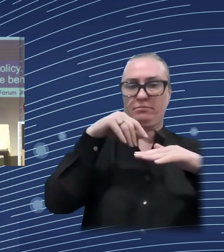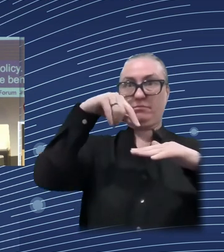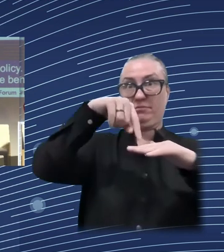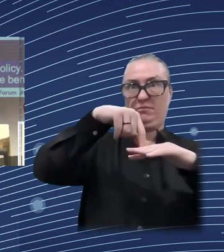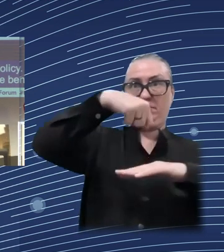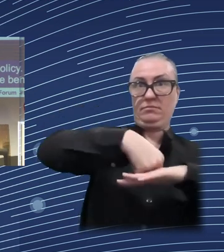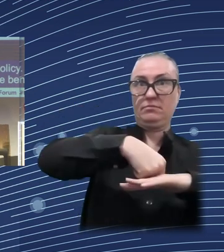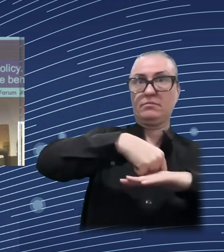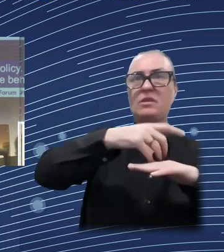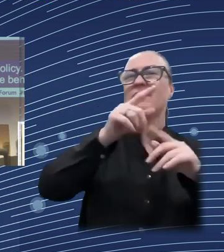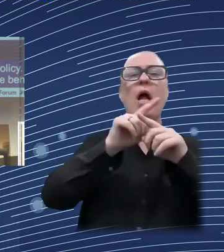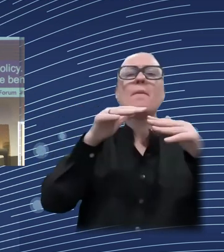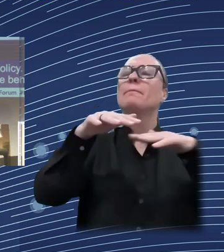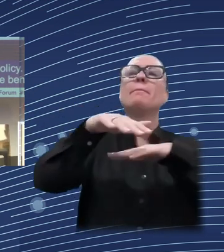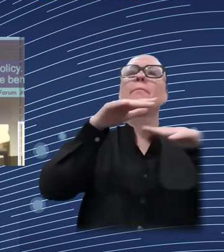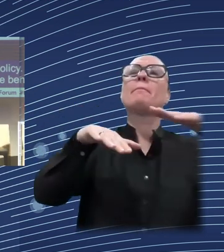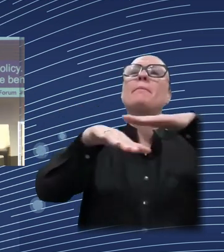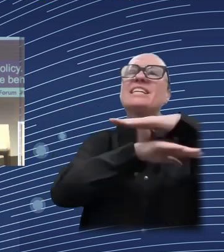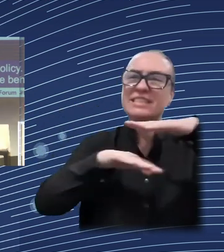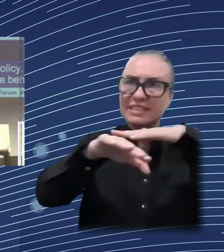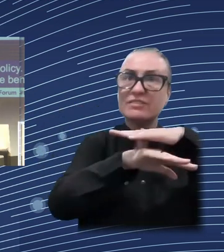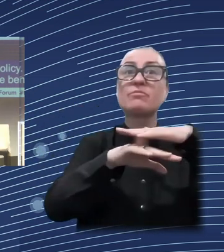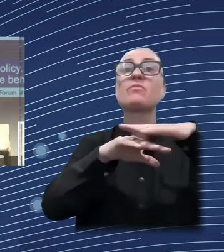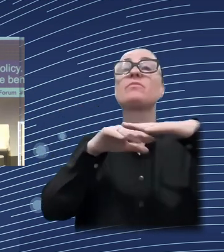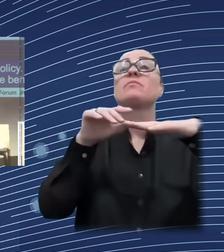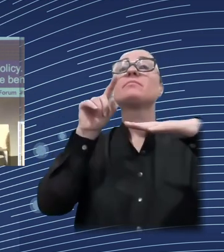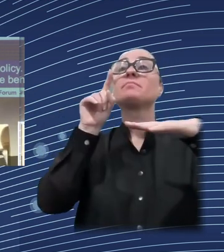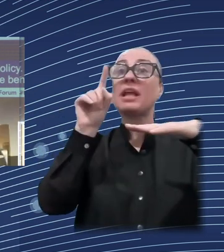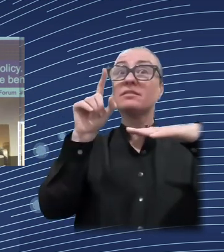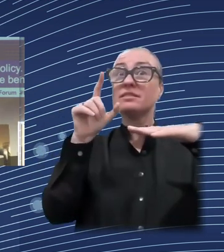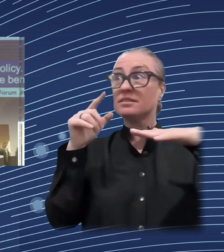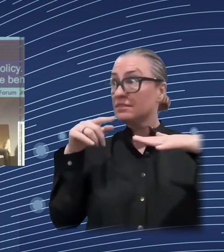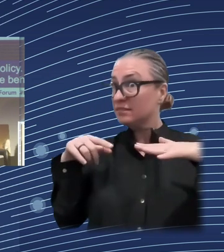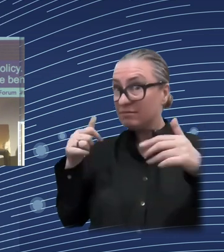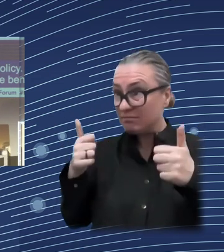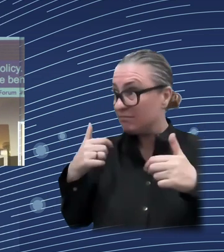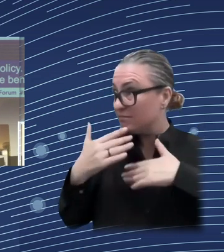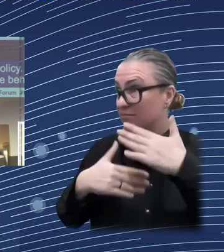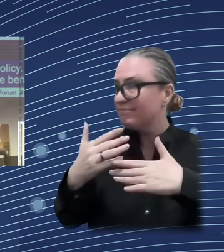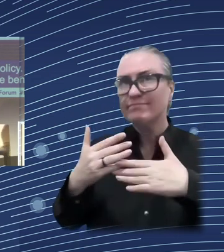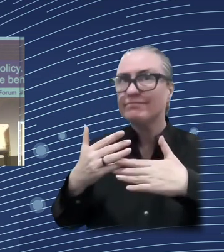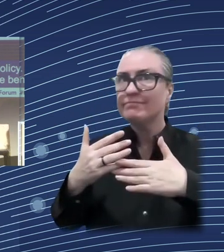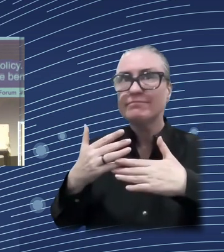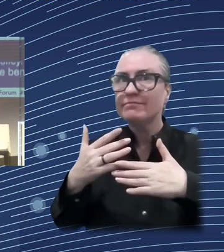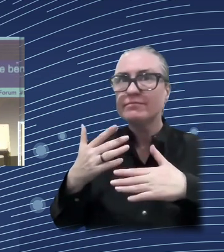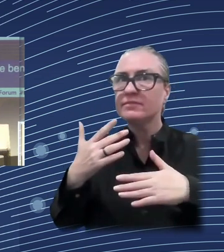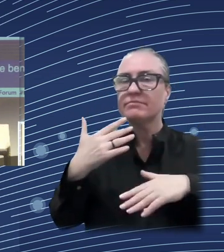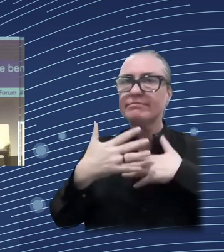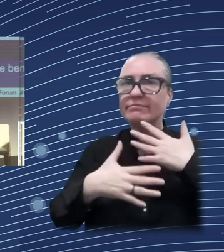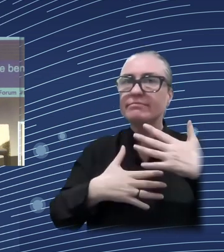increase three to fourfold, which is a major increase, if you implement